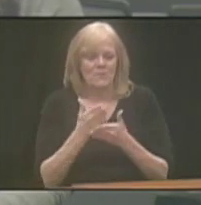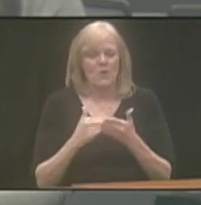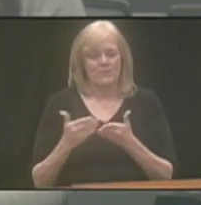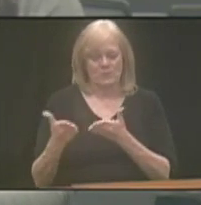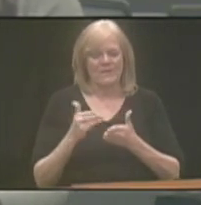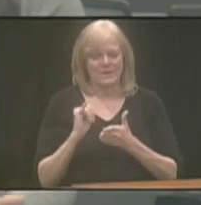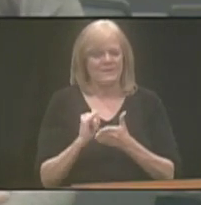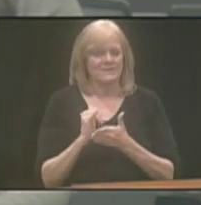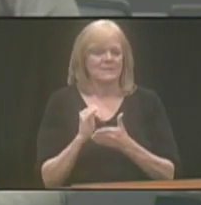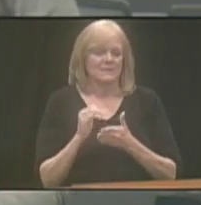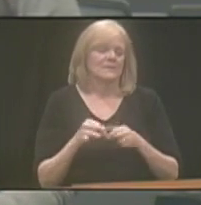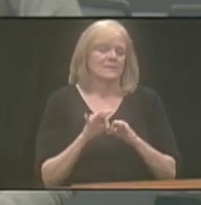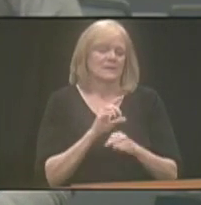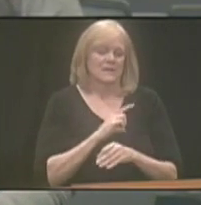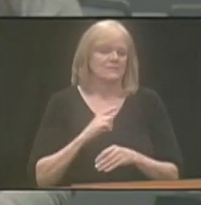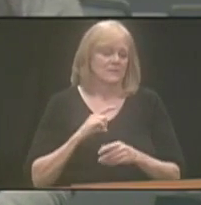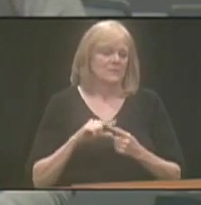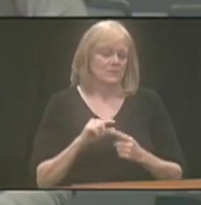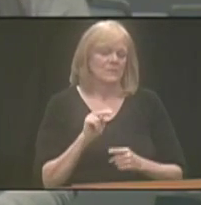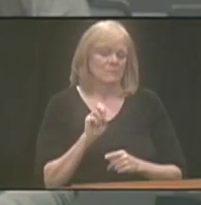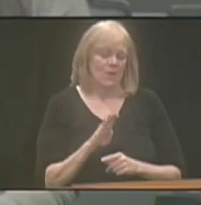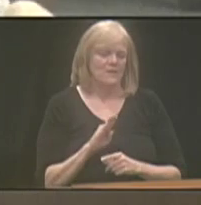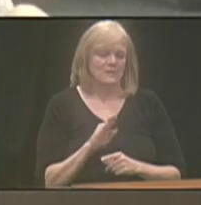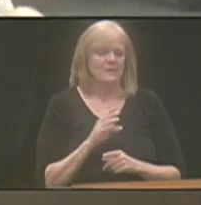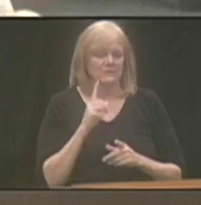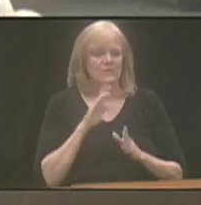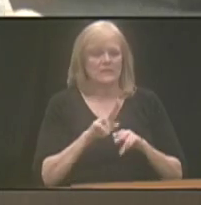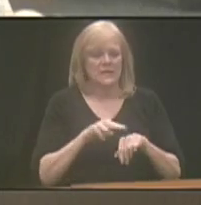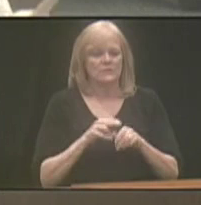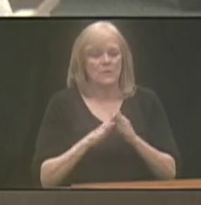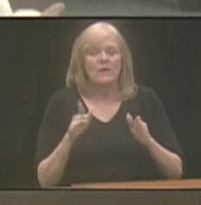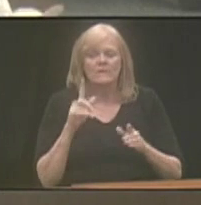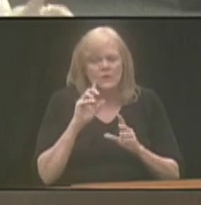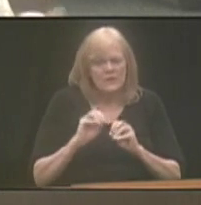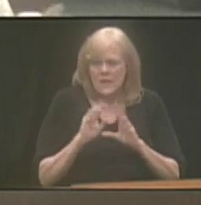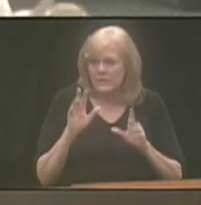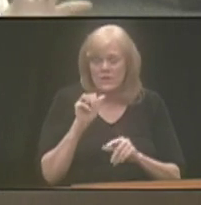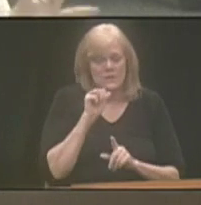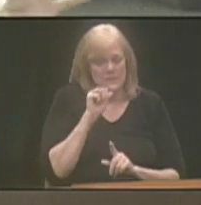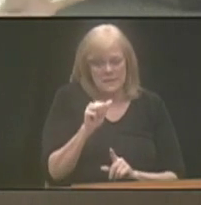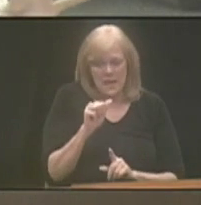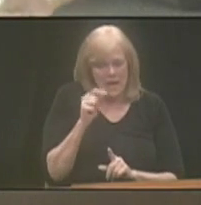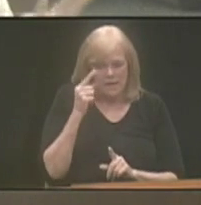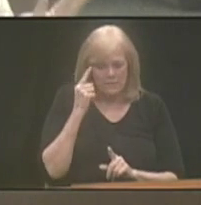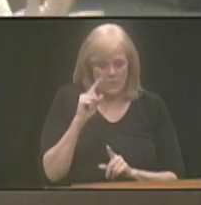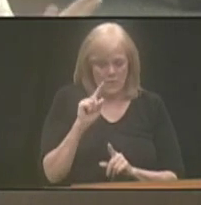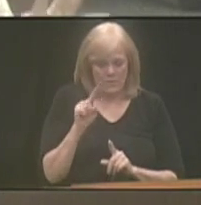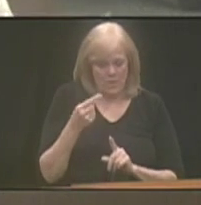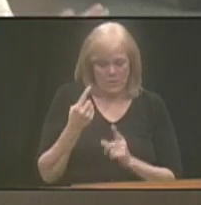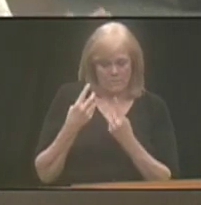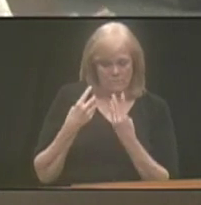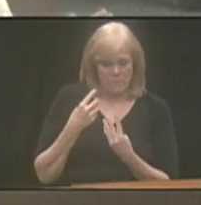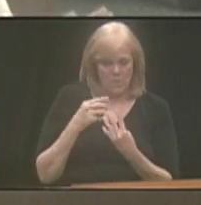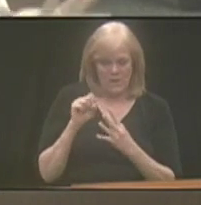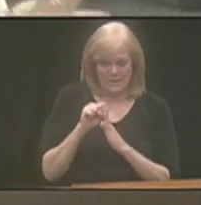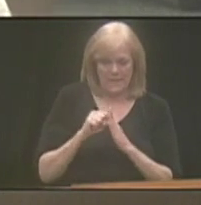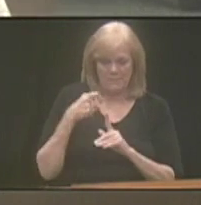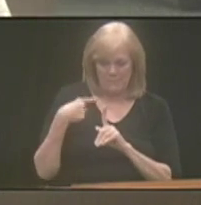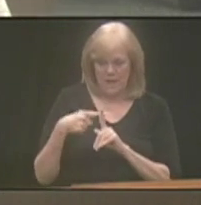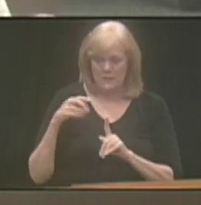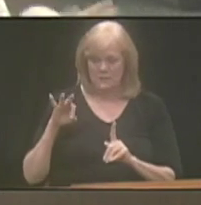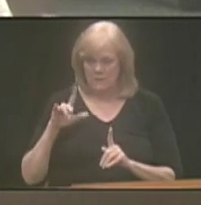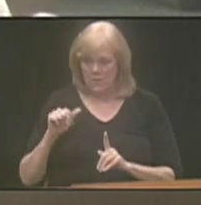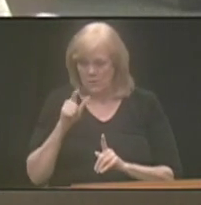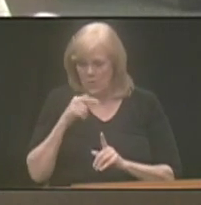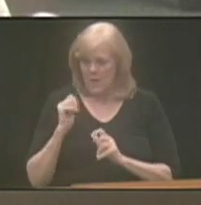to Nebraska and then subsequently nationwide. So, for clarification though, it's not that there are only four states plus Florida who